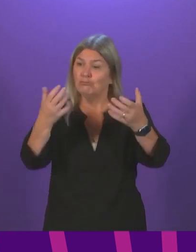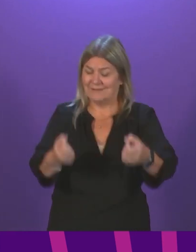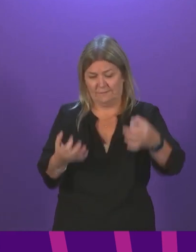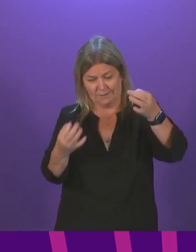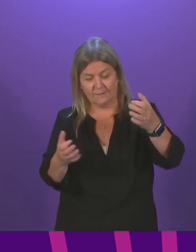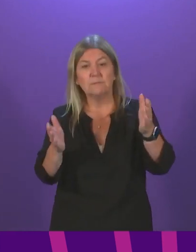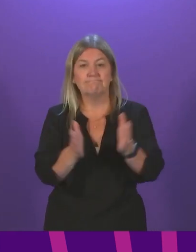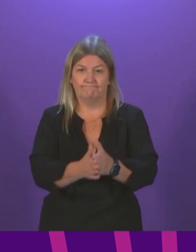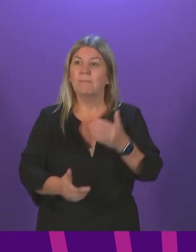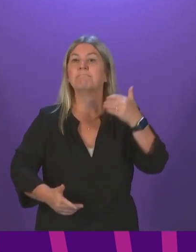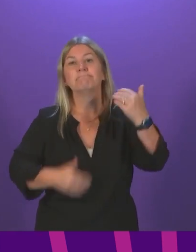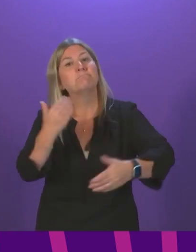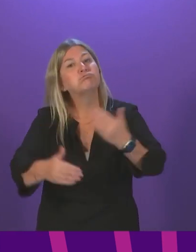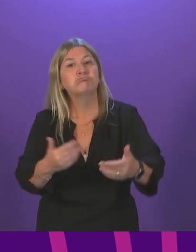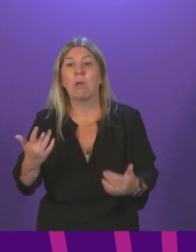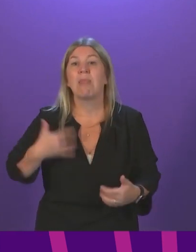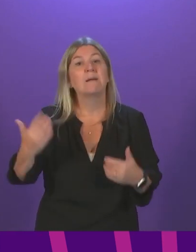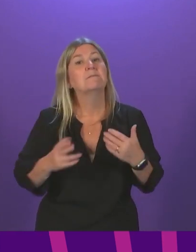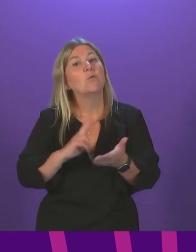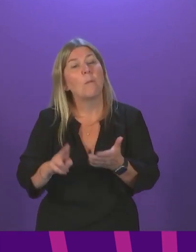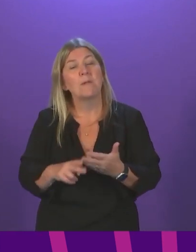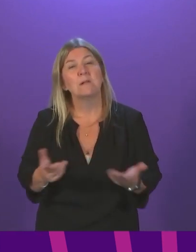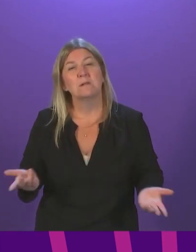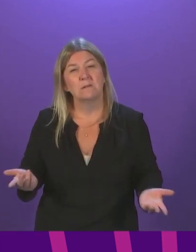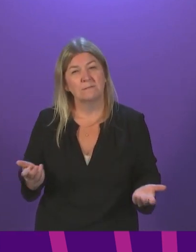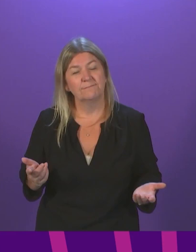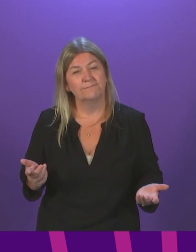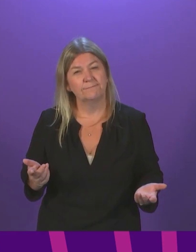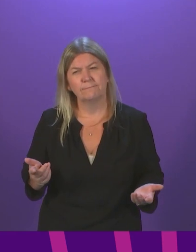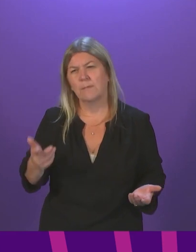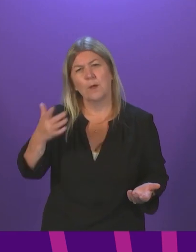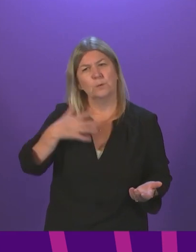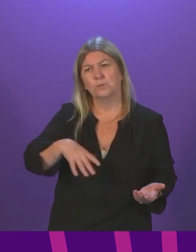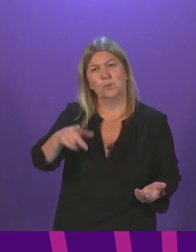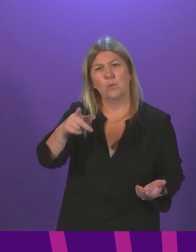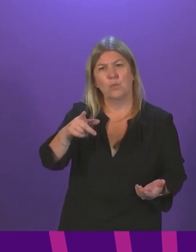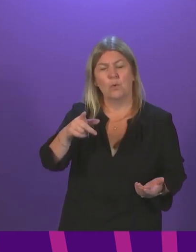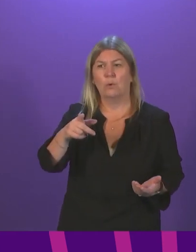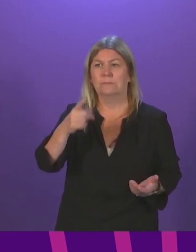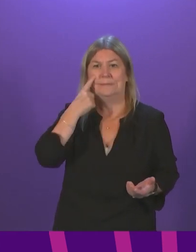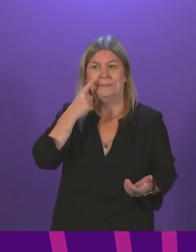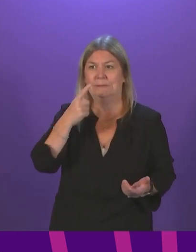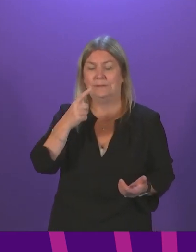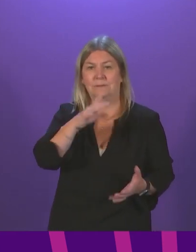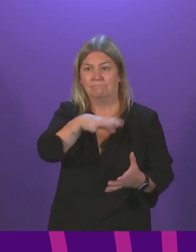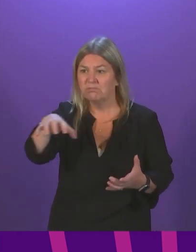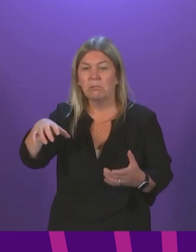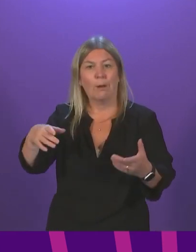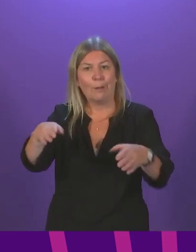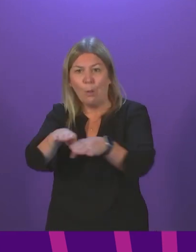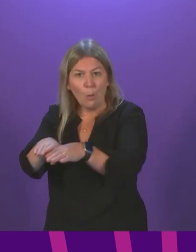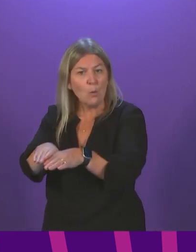not have to see these places close or be unable to access them. This is about enabling